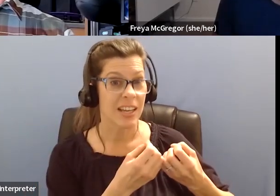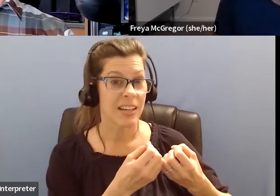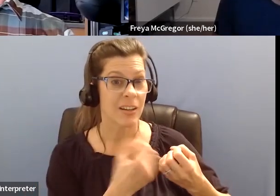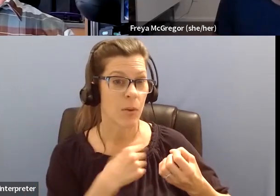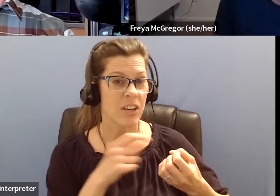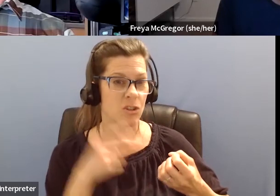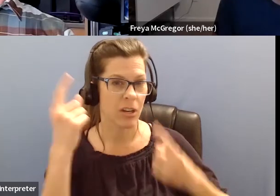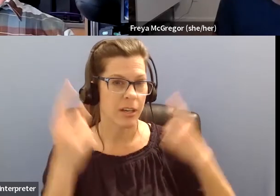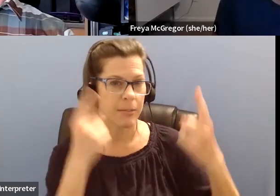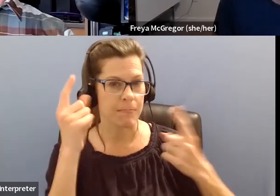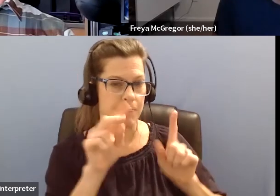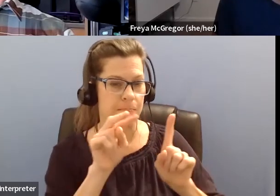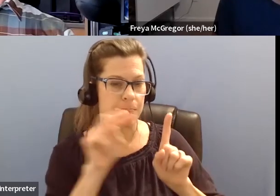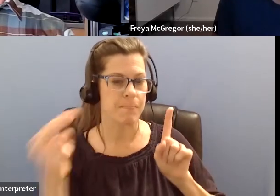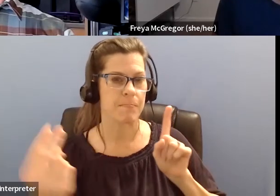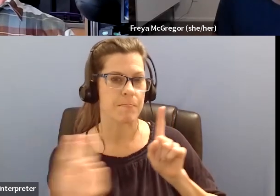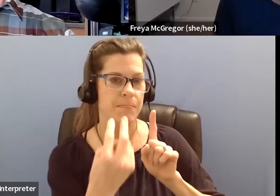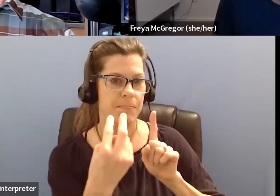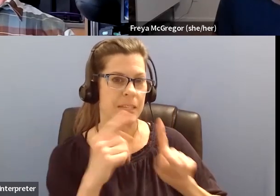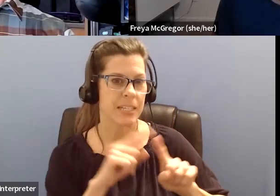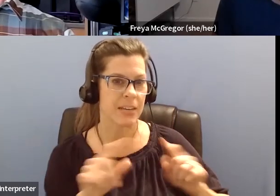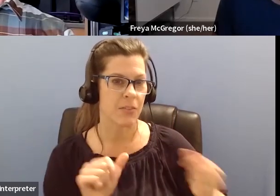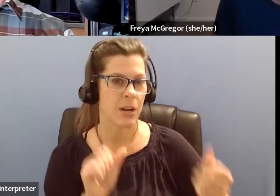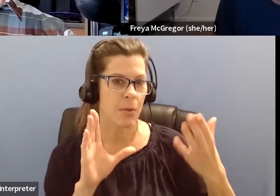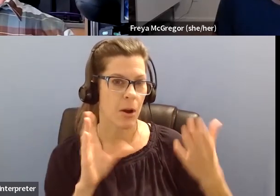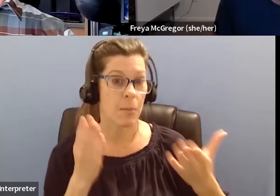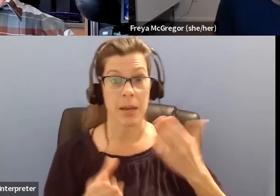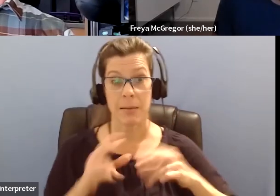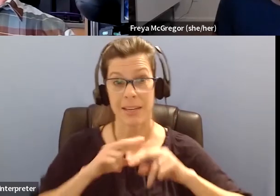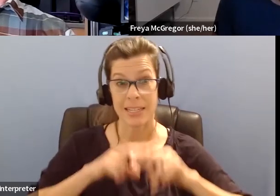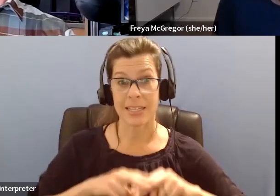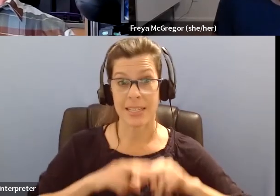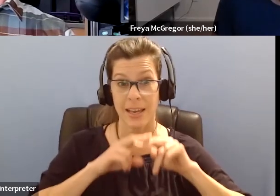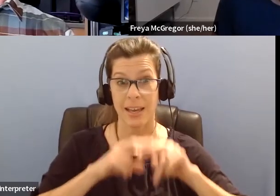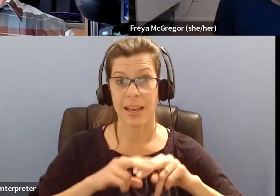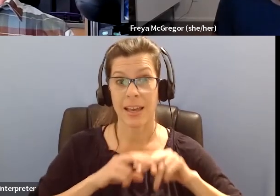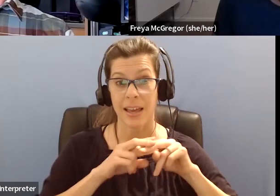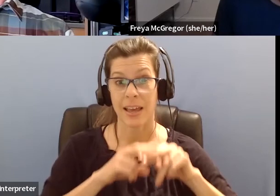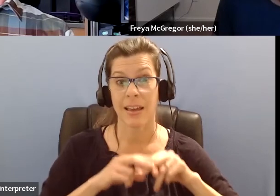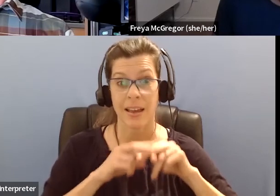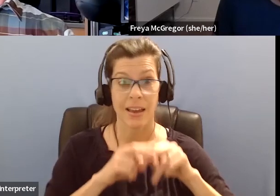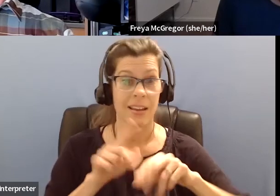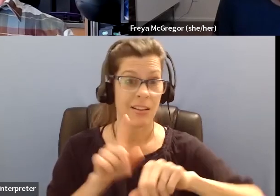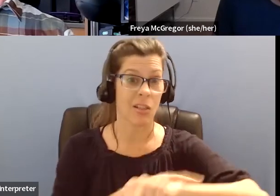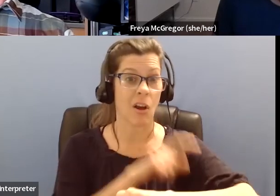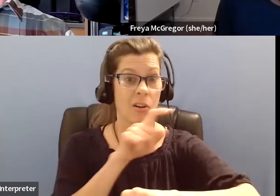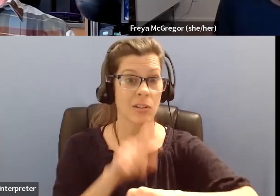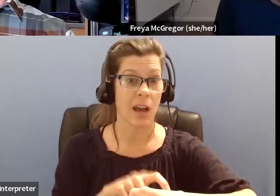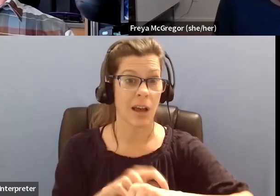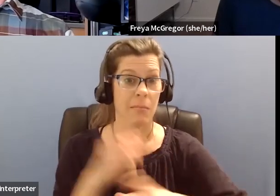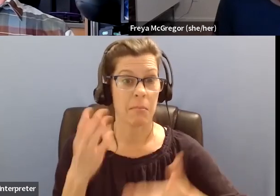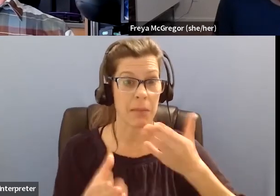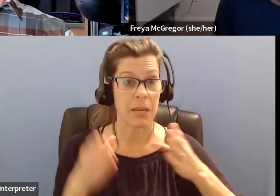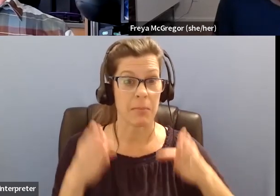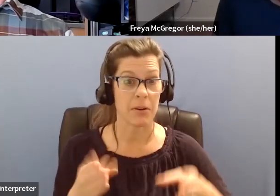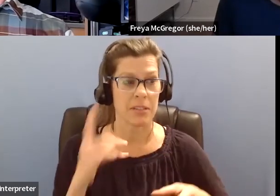birding. where, you know, um, might be sitting in one spot for a long time and somebody might think that you, you know, you can't get around.